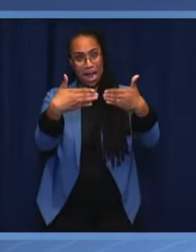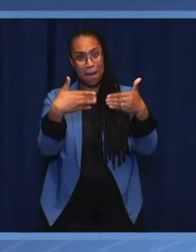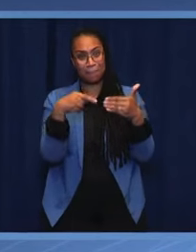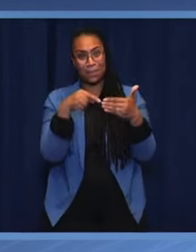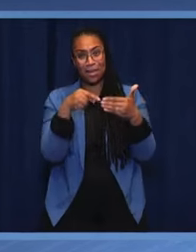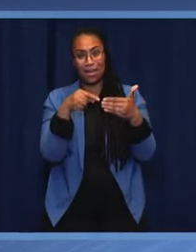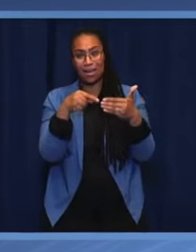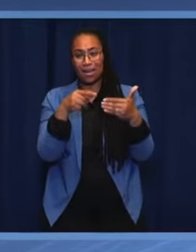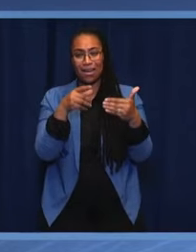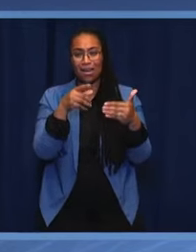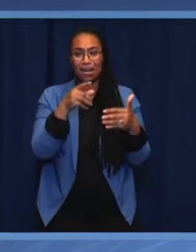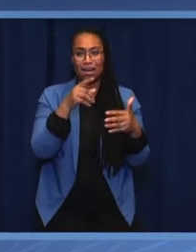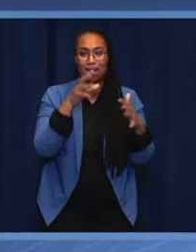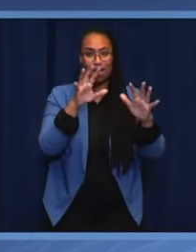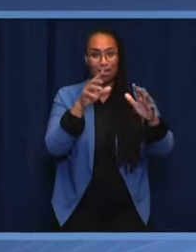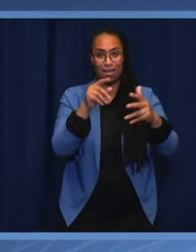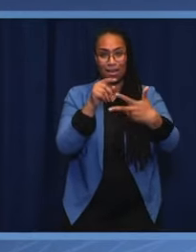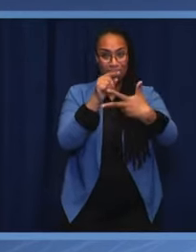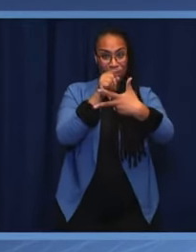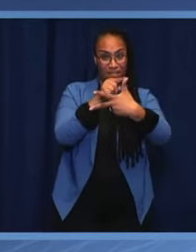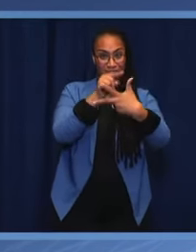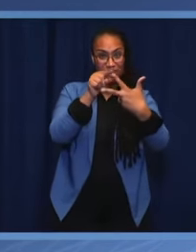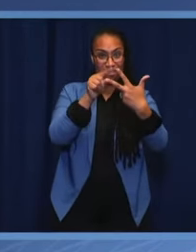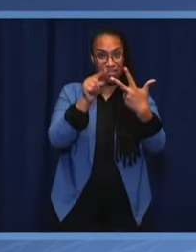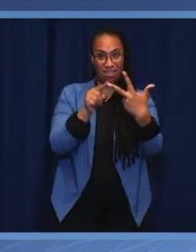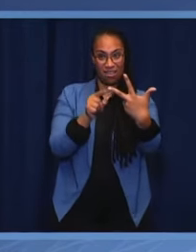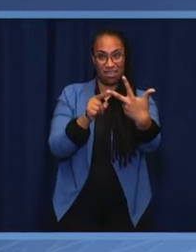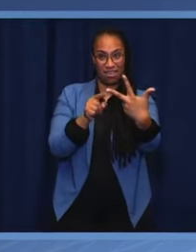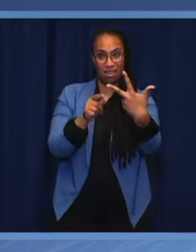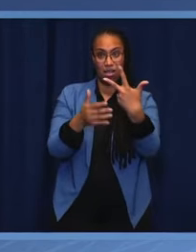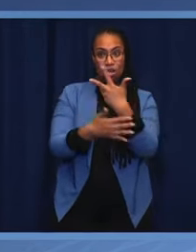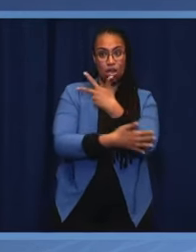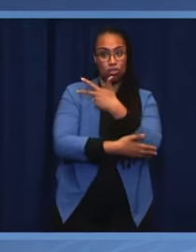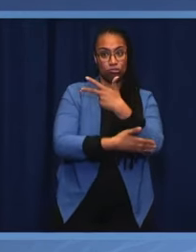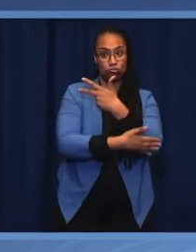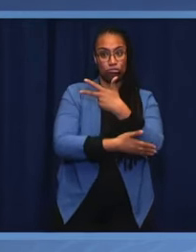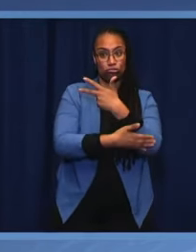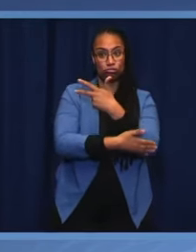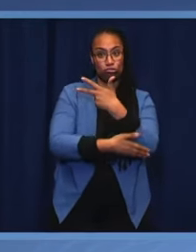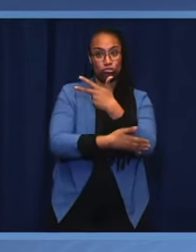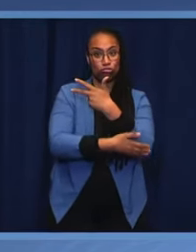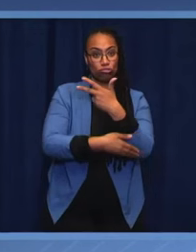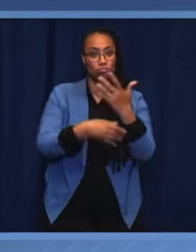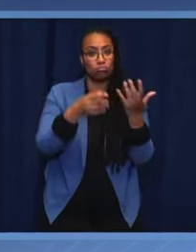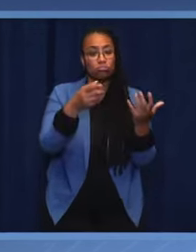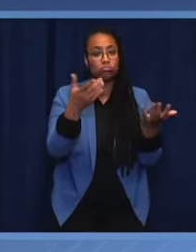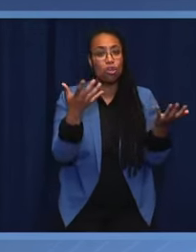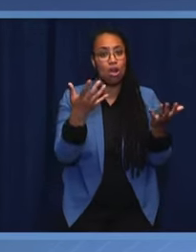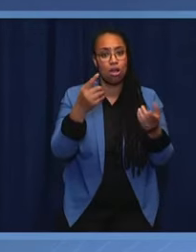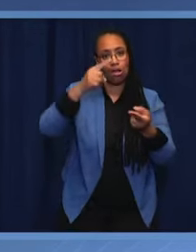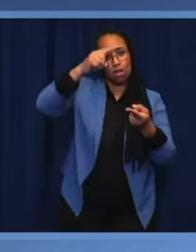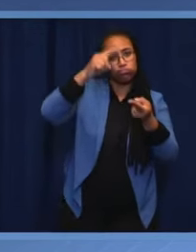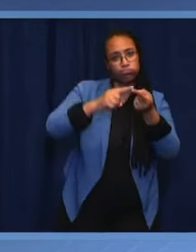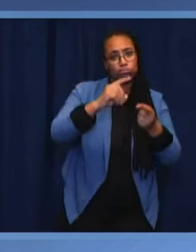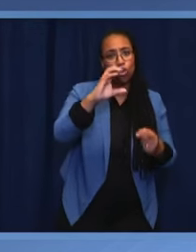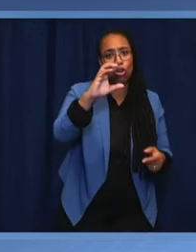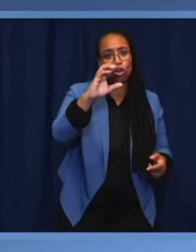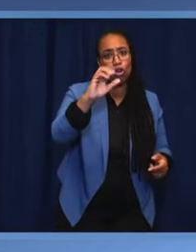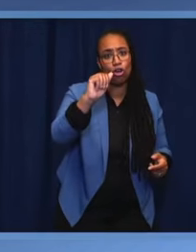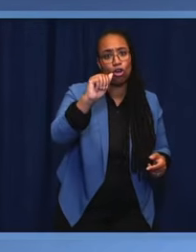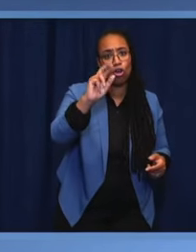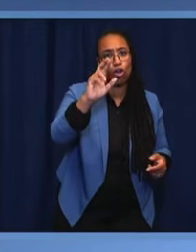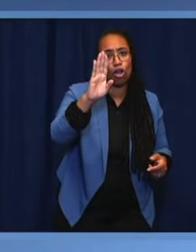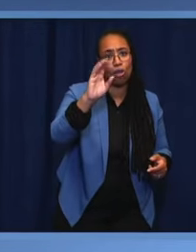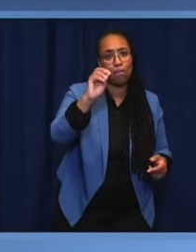countries in the world negative carbon emissions. However, if the efforts carried out by